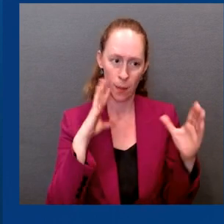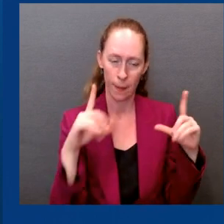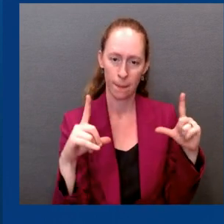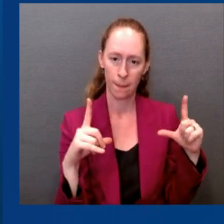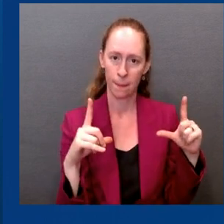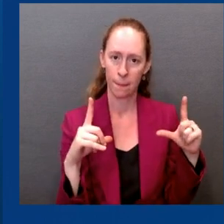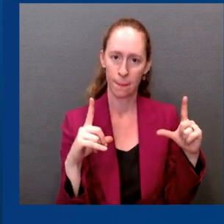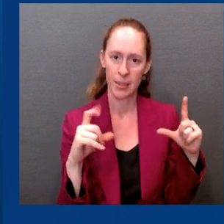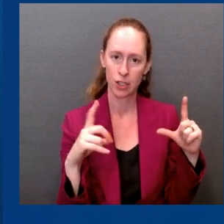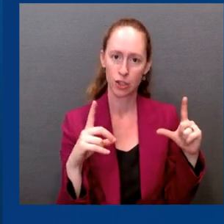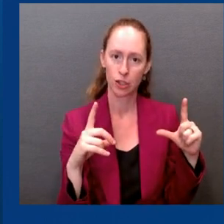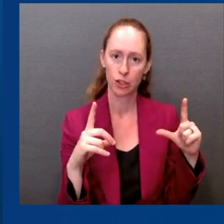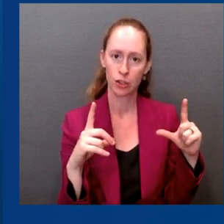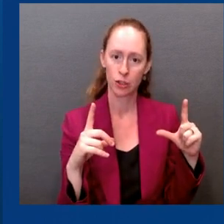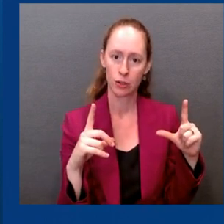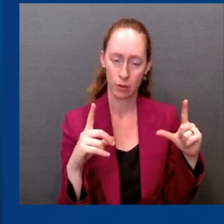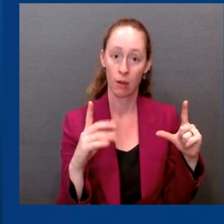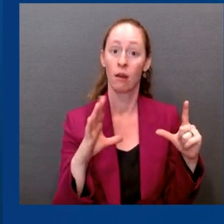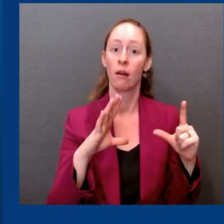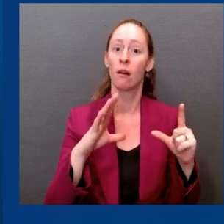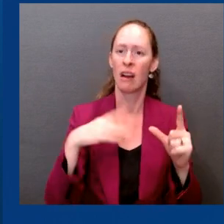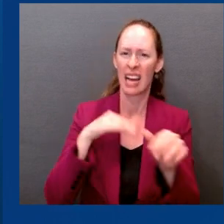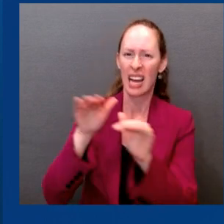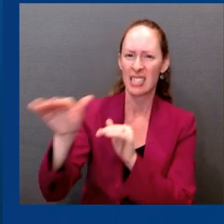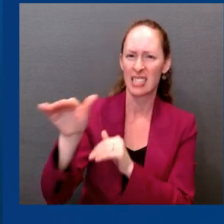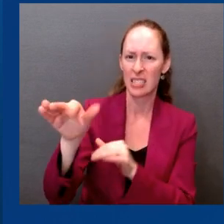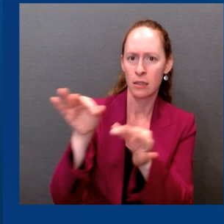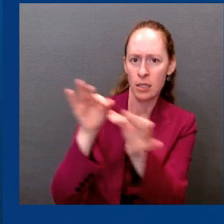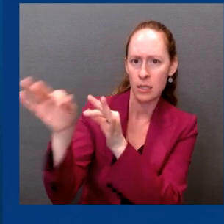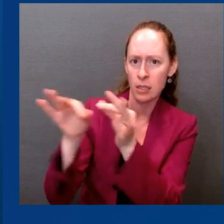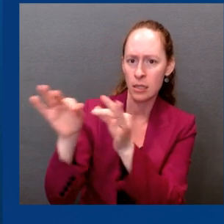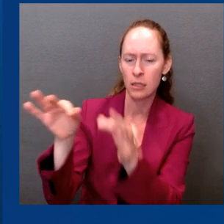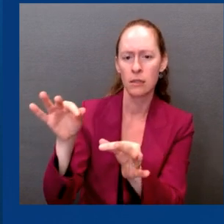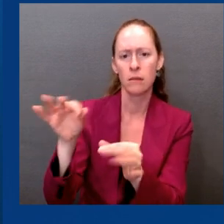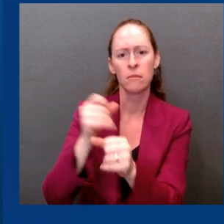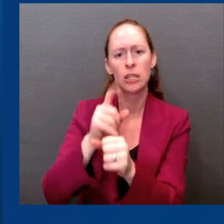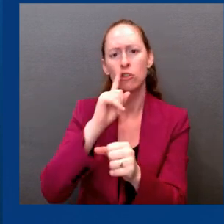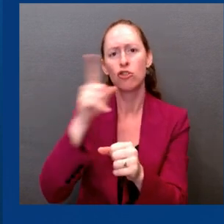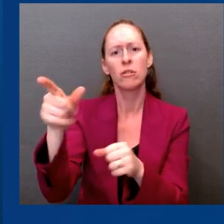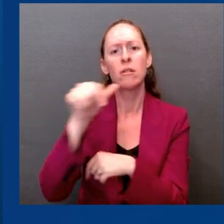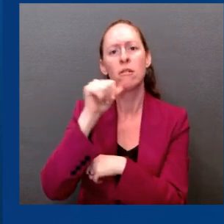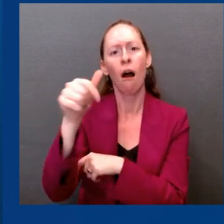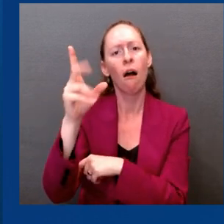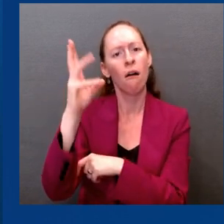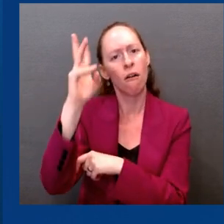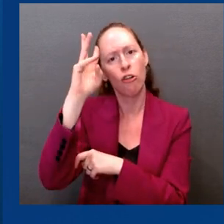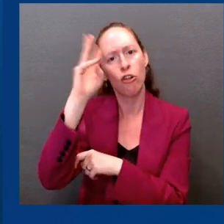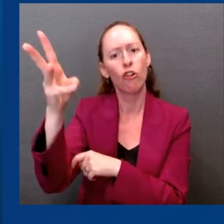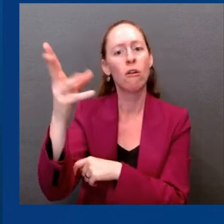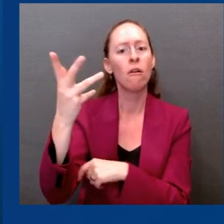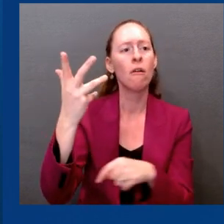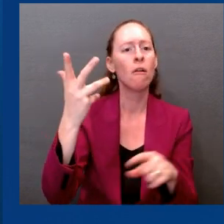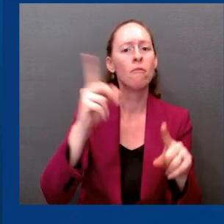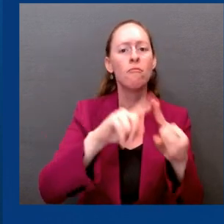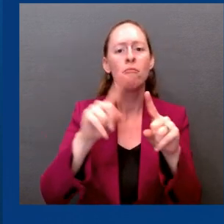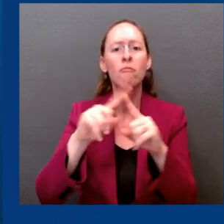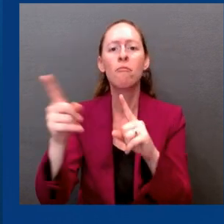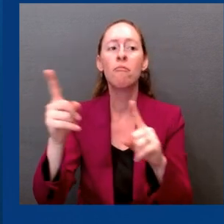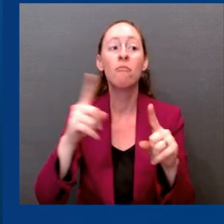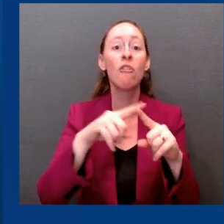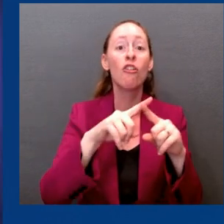but recognizing that we are doing an extraordinary amount of education for those who are administering the vaccine for exactly that reason. Dr.